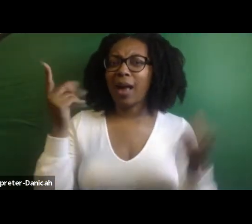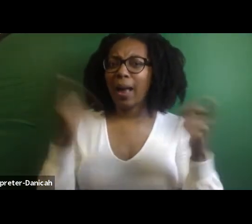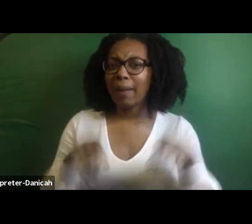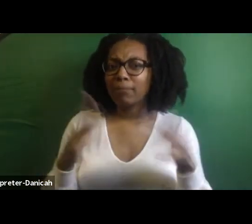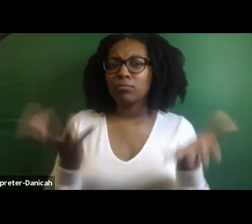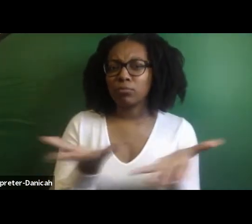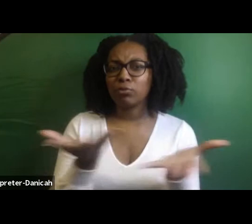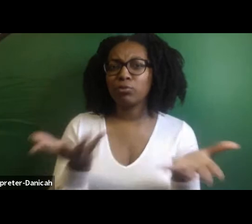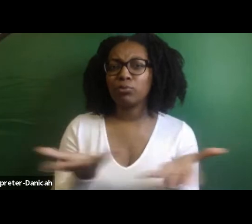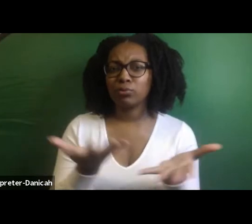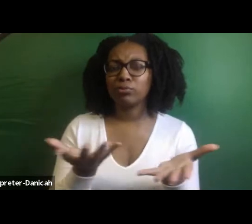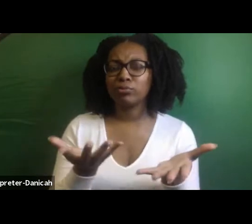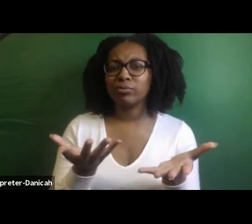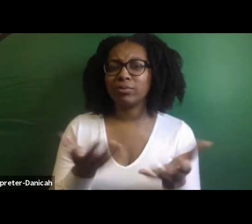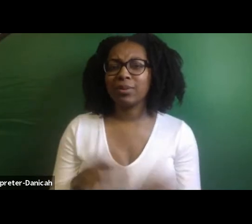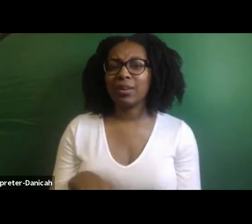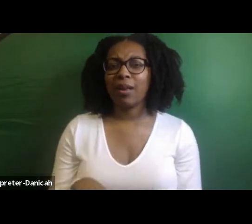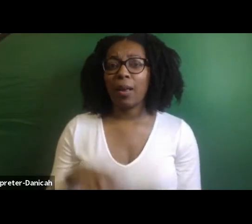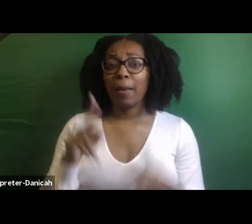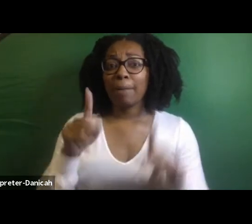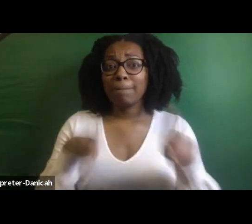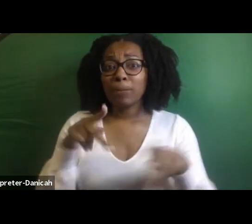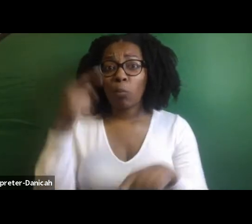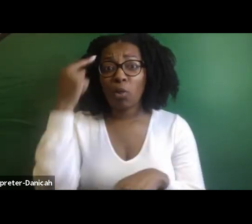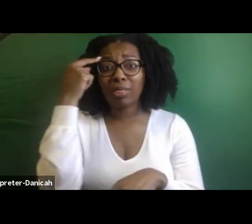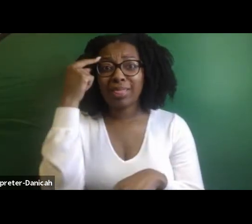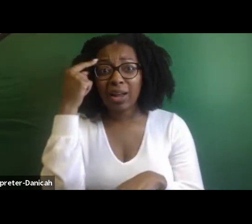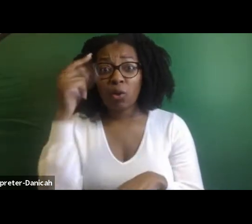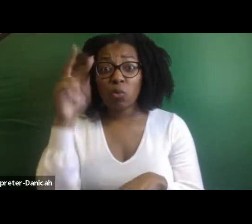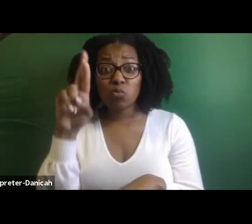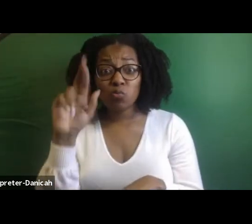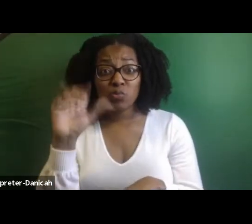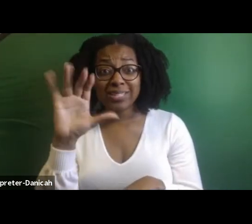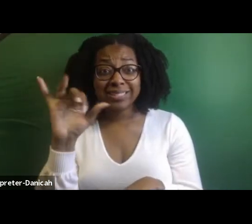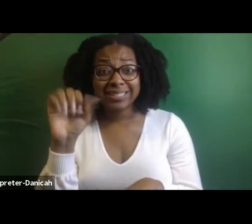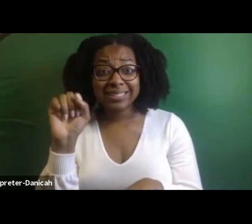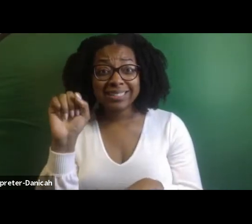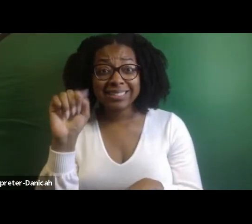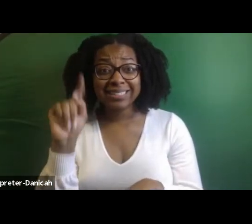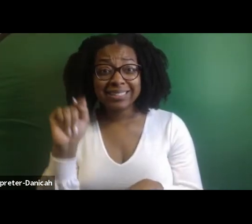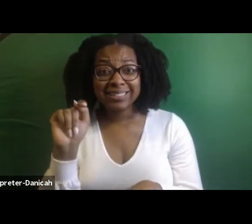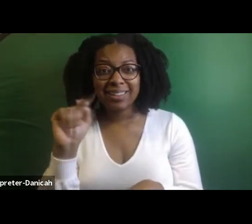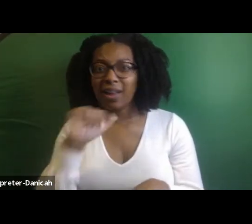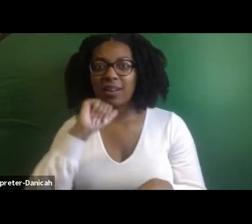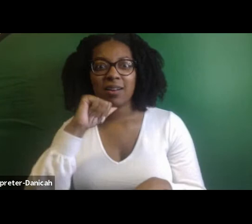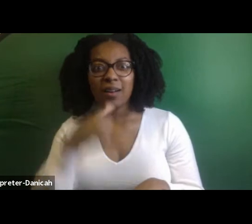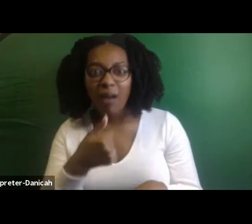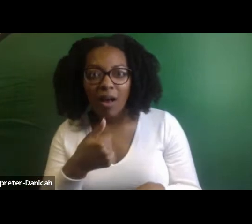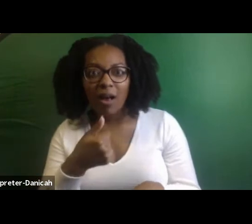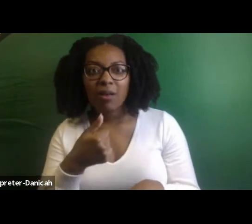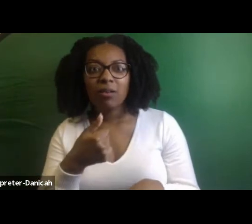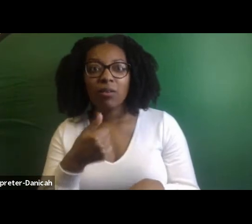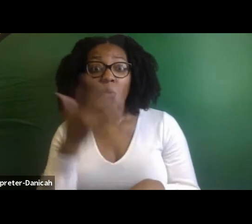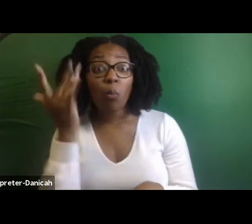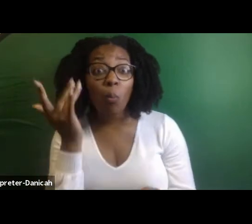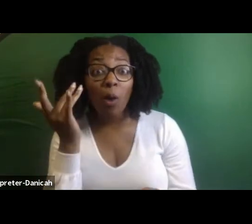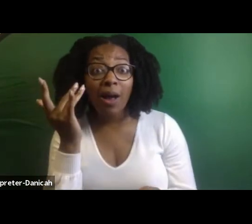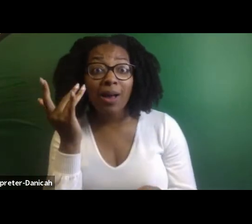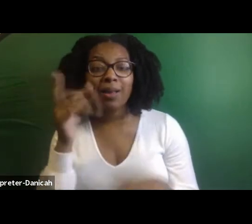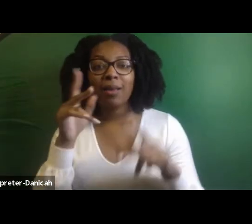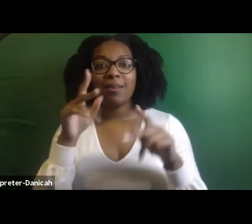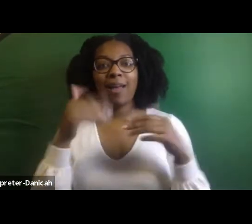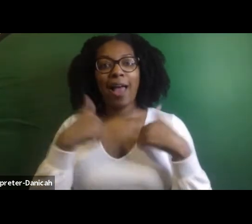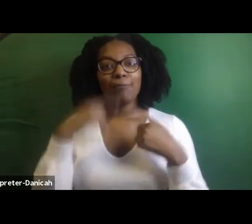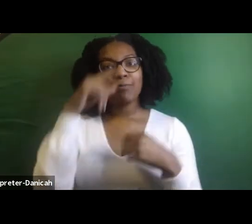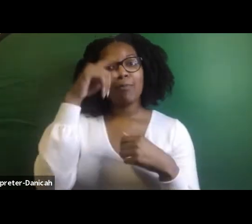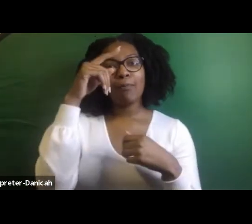are not as racist because they may longe a lot. They have a lot of interracial or interethnic or intercultural,